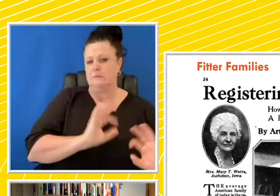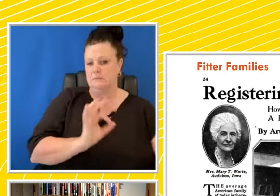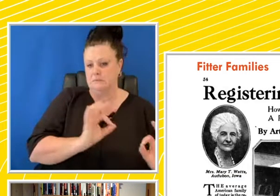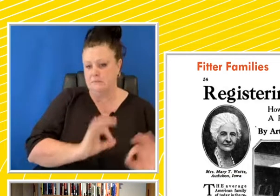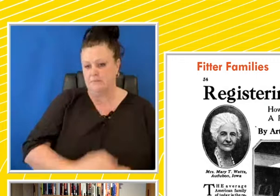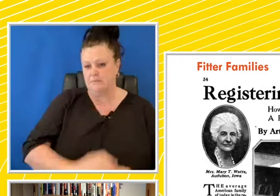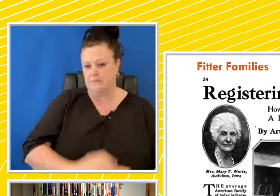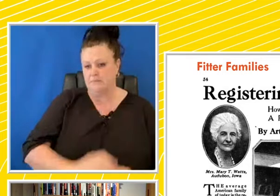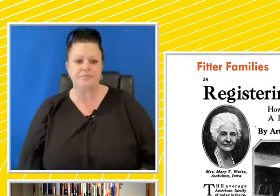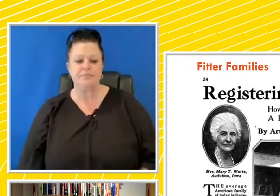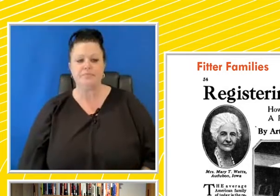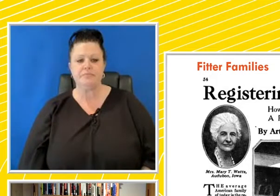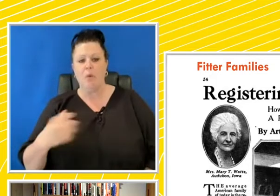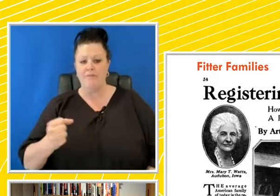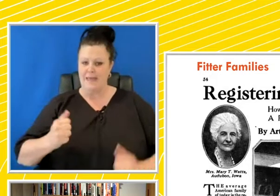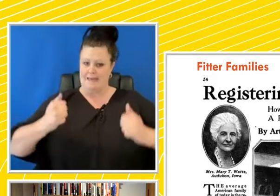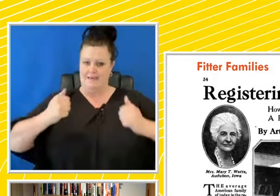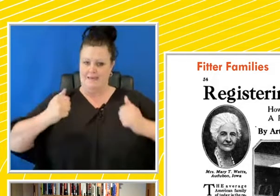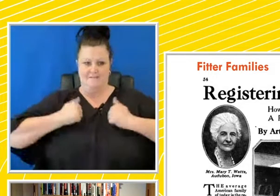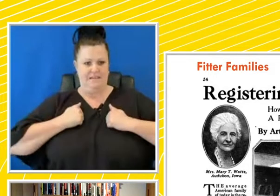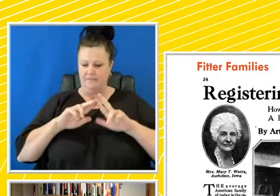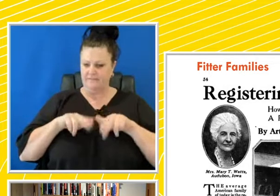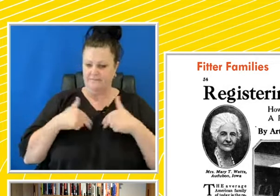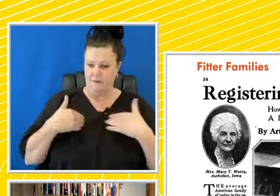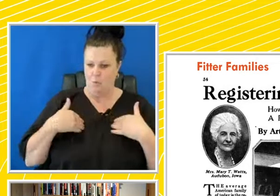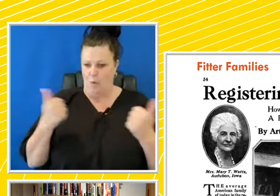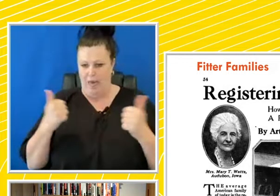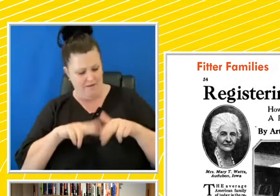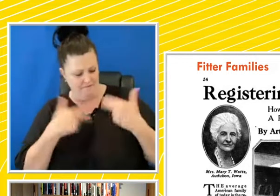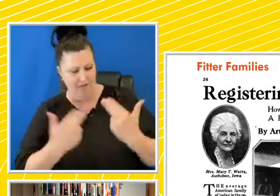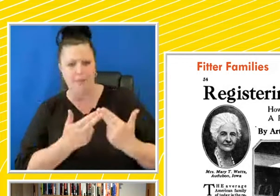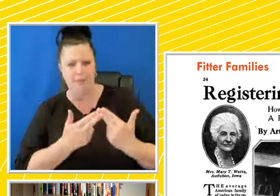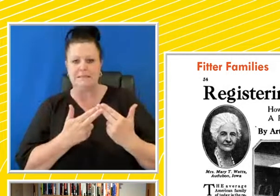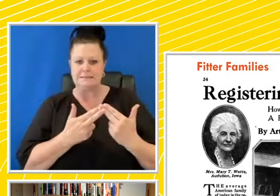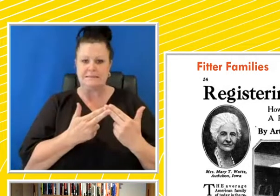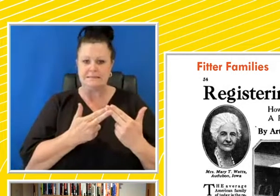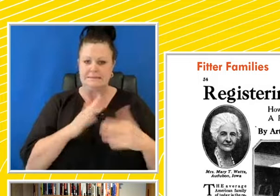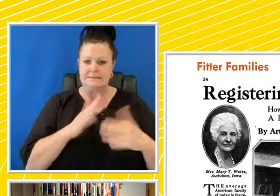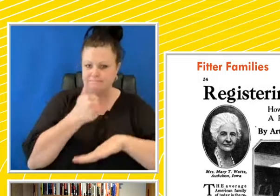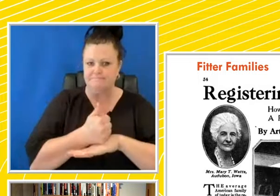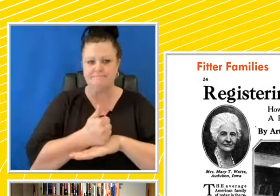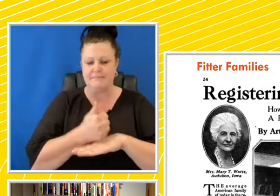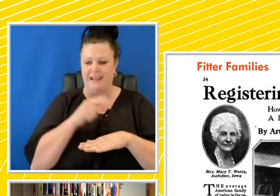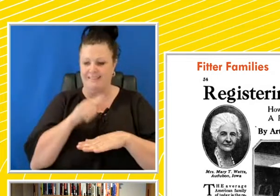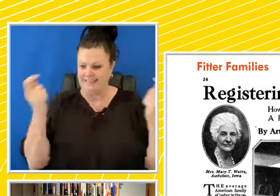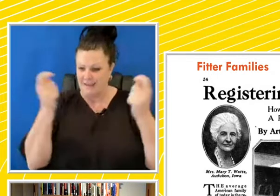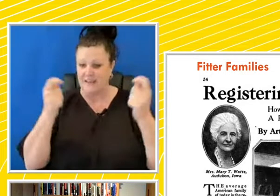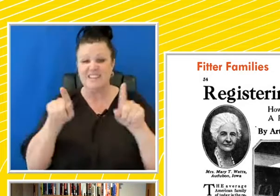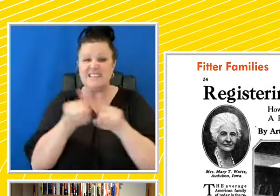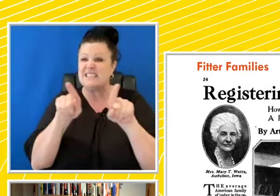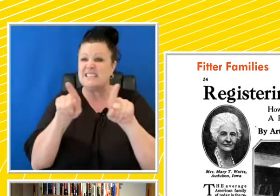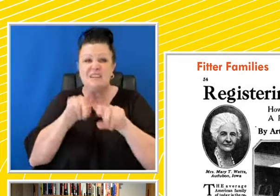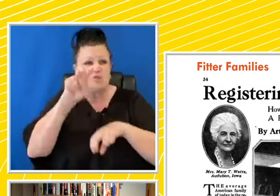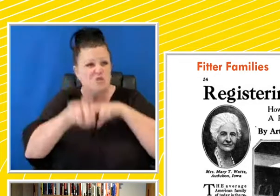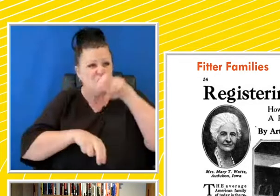There's fitter family competitions that are held at these fairs. And it's like the show these days